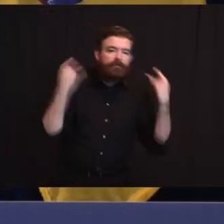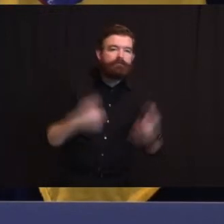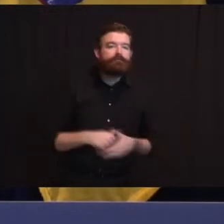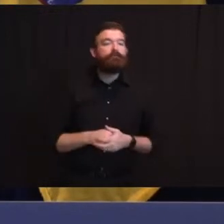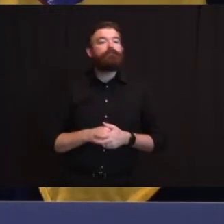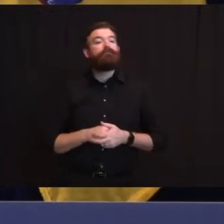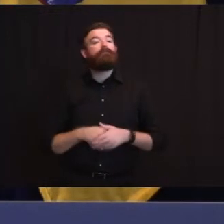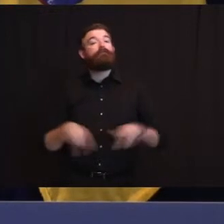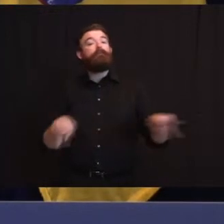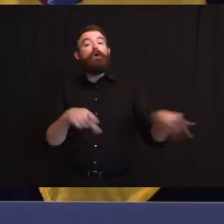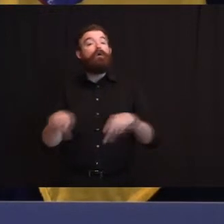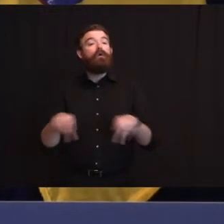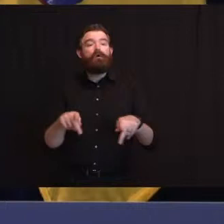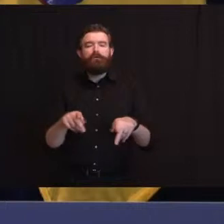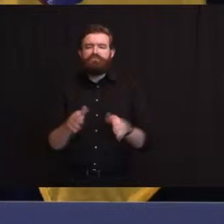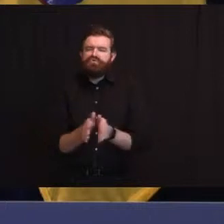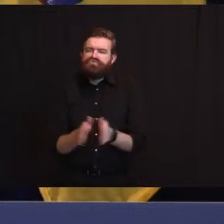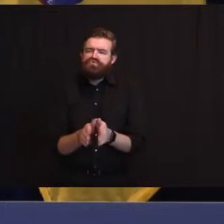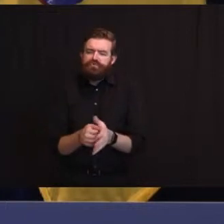do the basic stuff